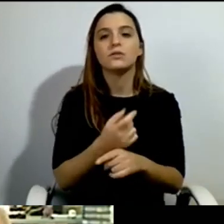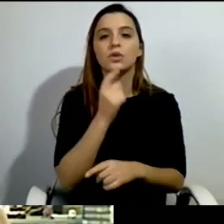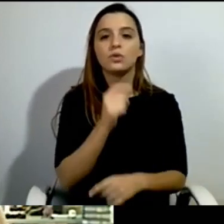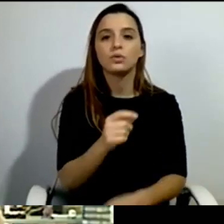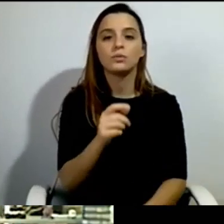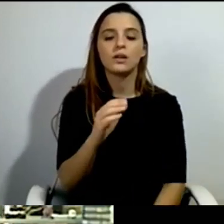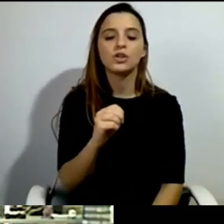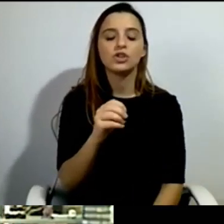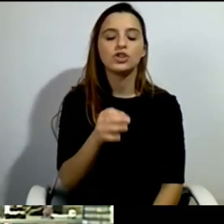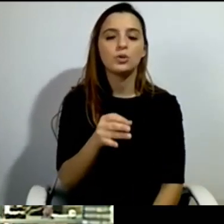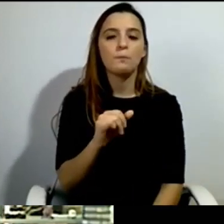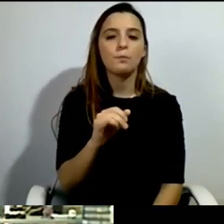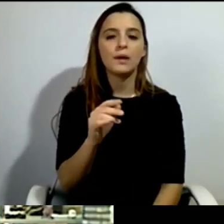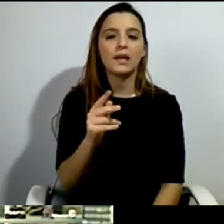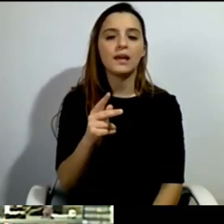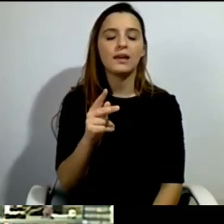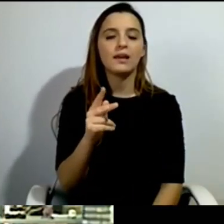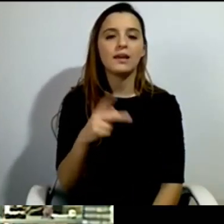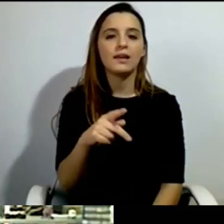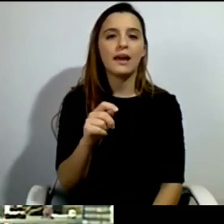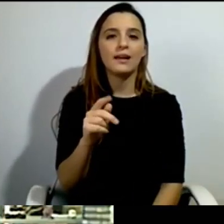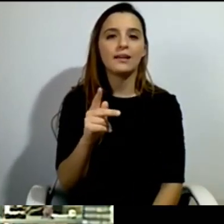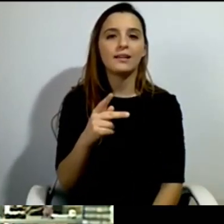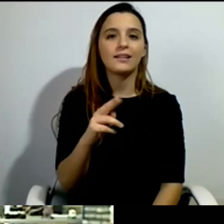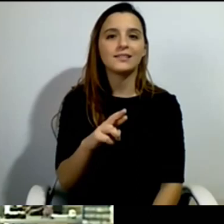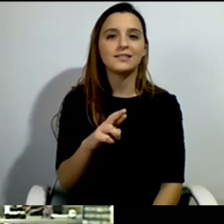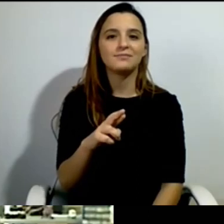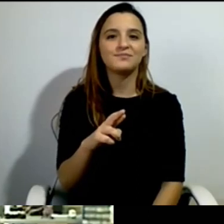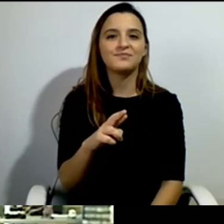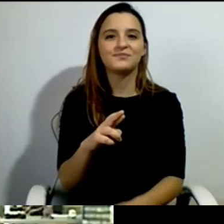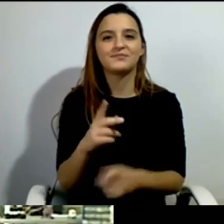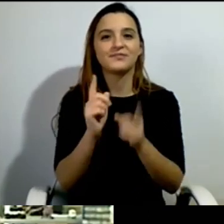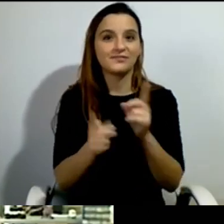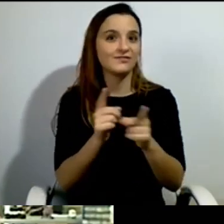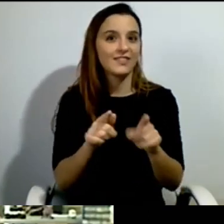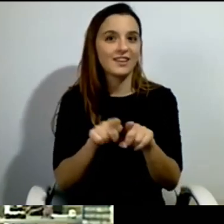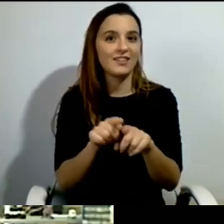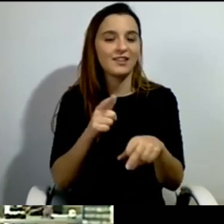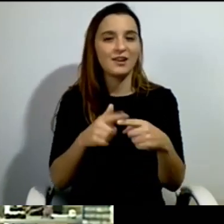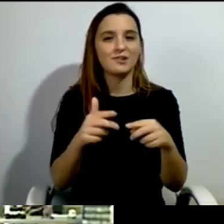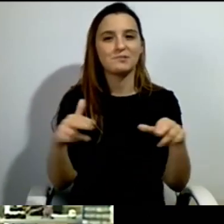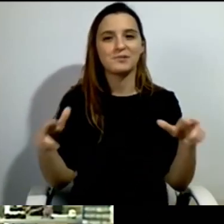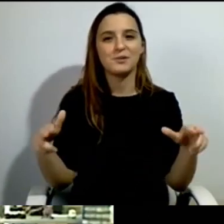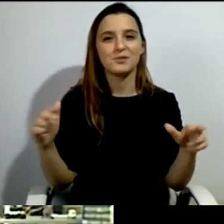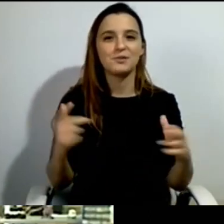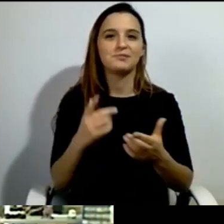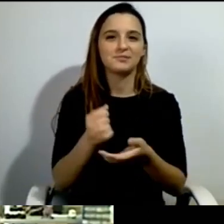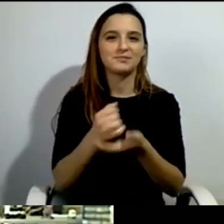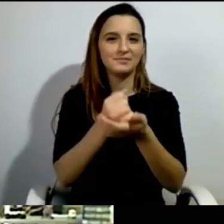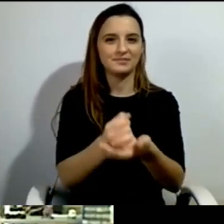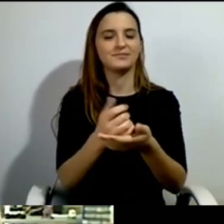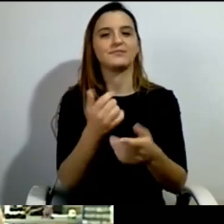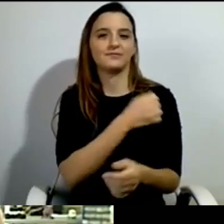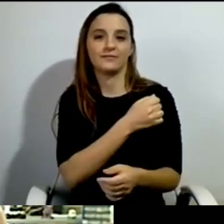support at home. The idea was that if people could get some medical support when